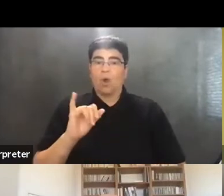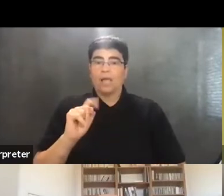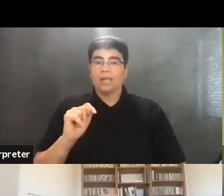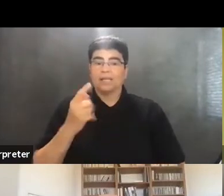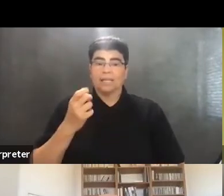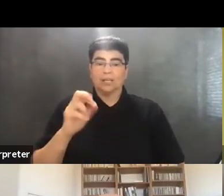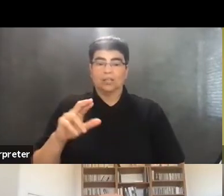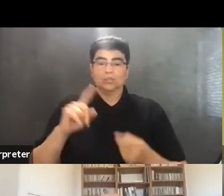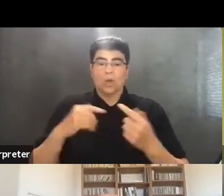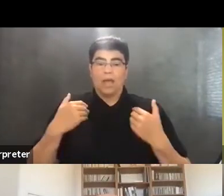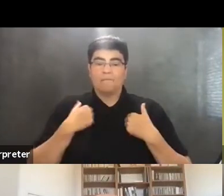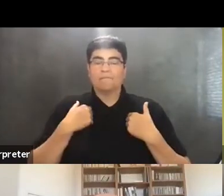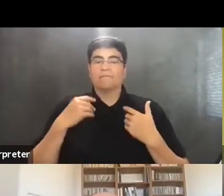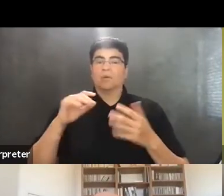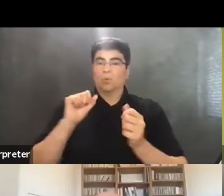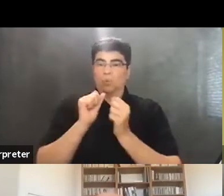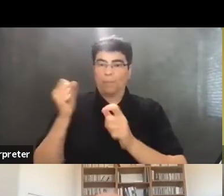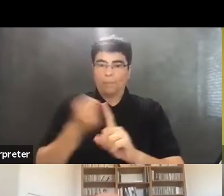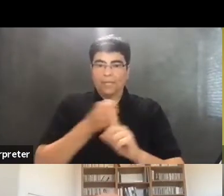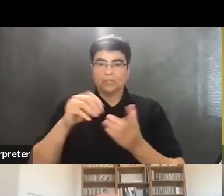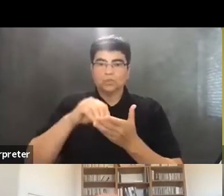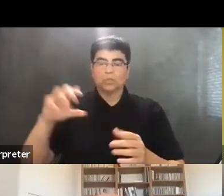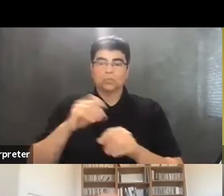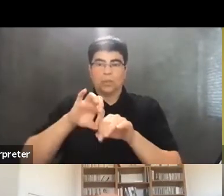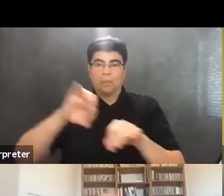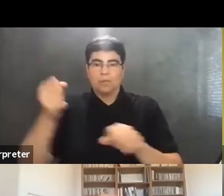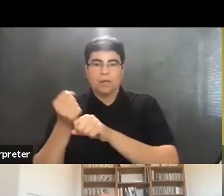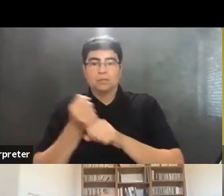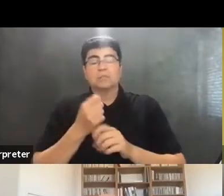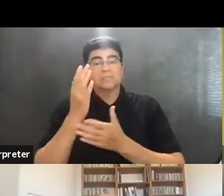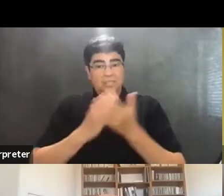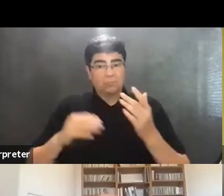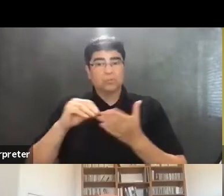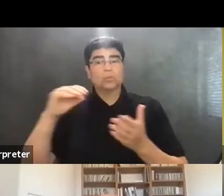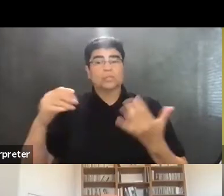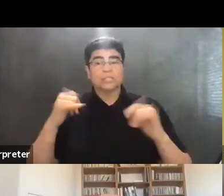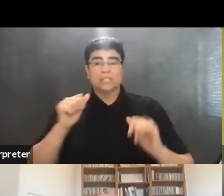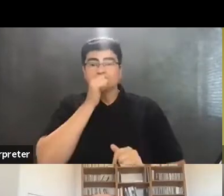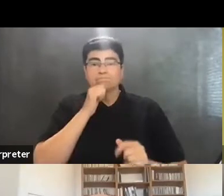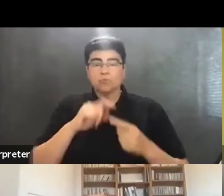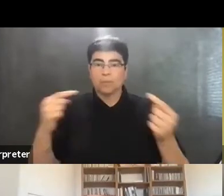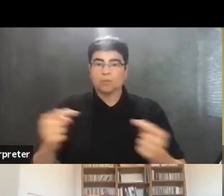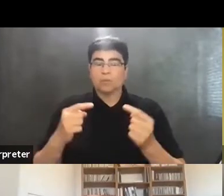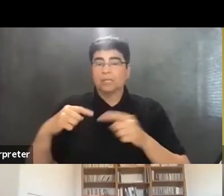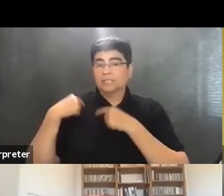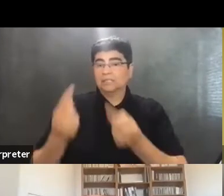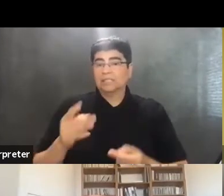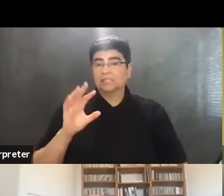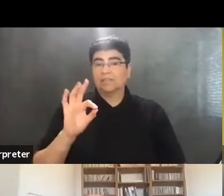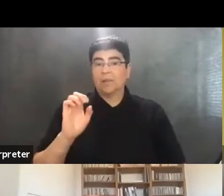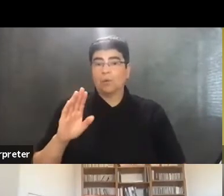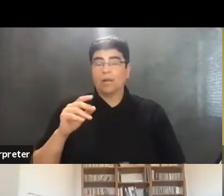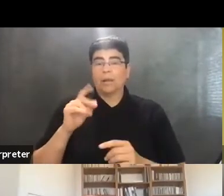students with batons. Some still suffer from their injuries. In the months since the February picket line, the same